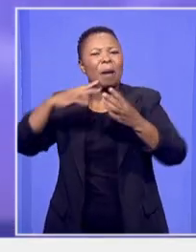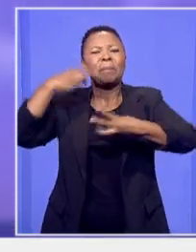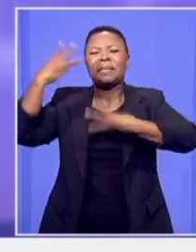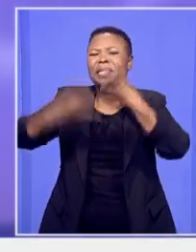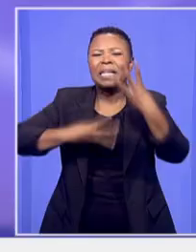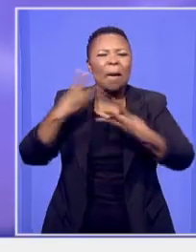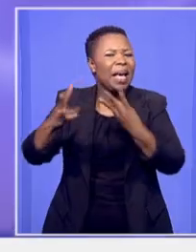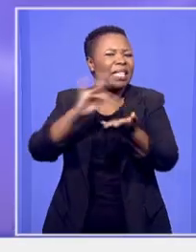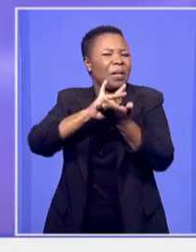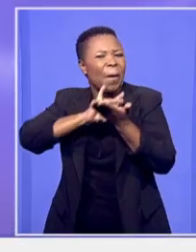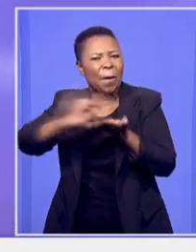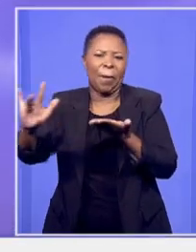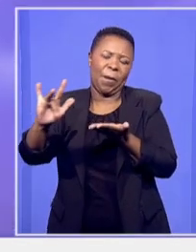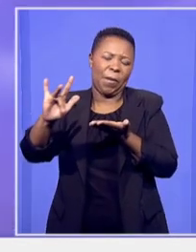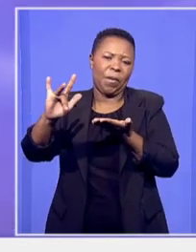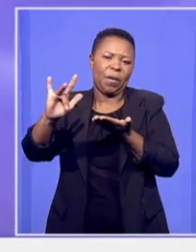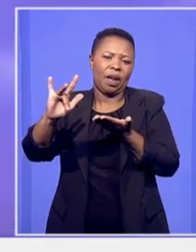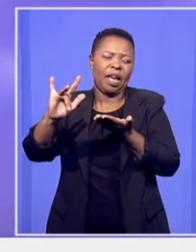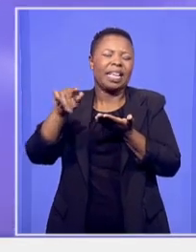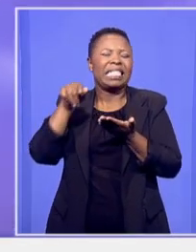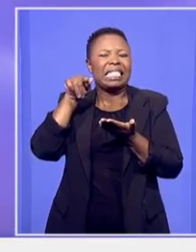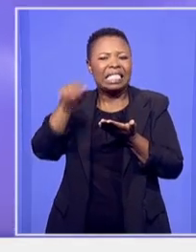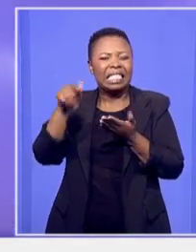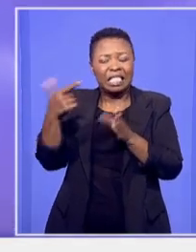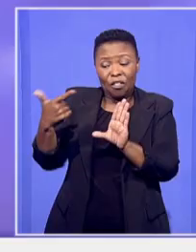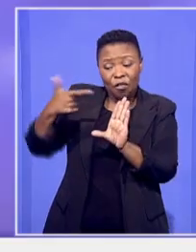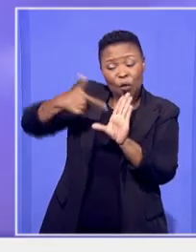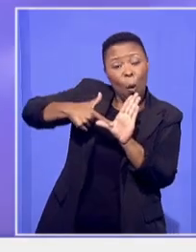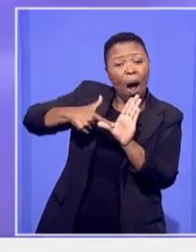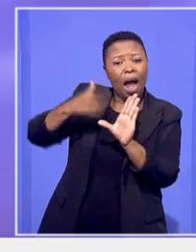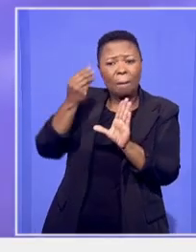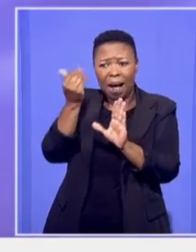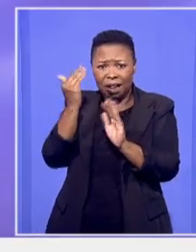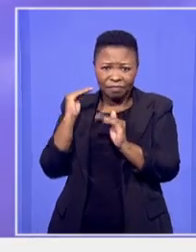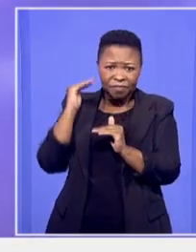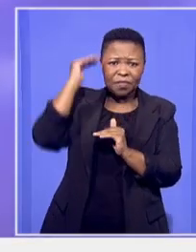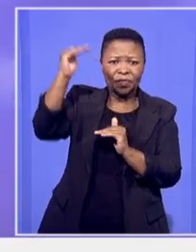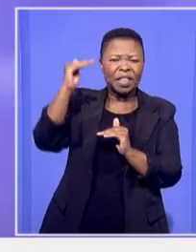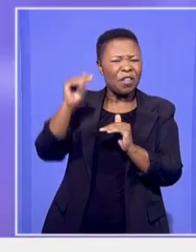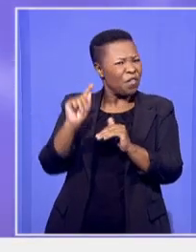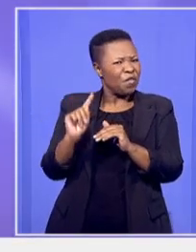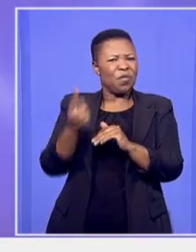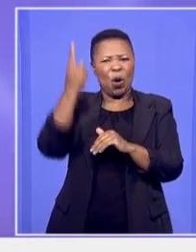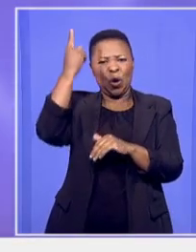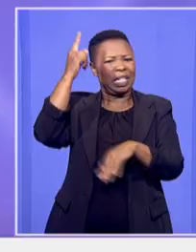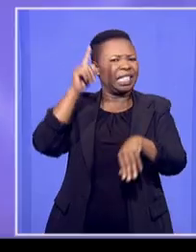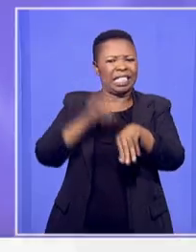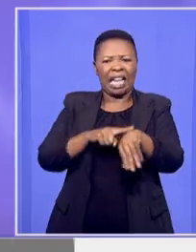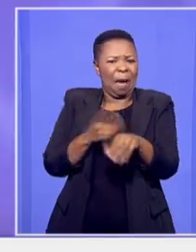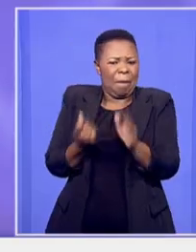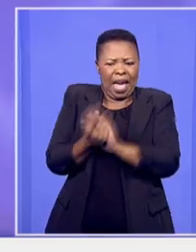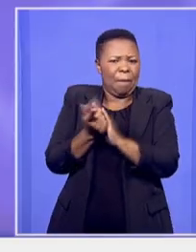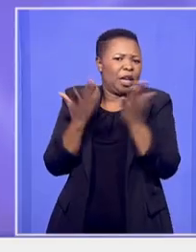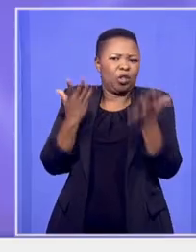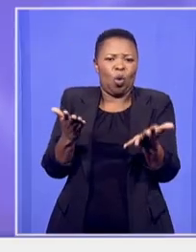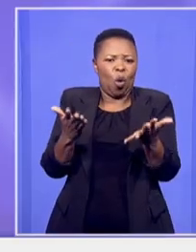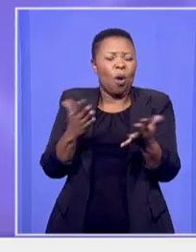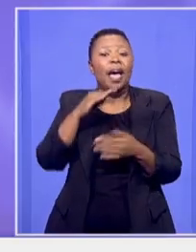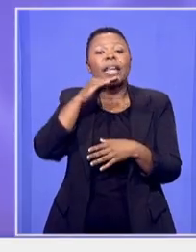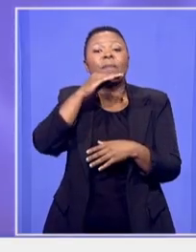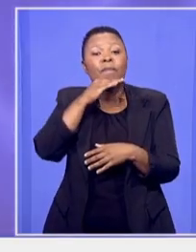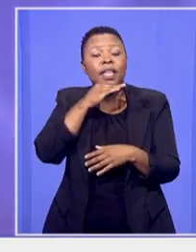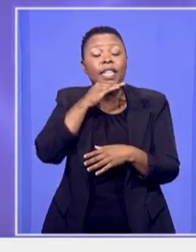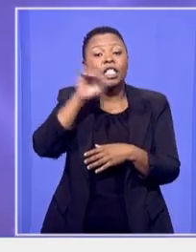the cost of fuel has risen to unprecedented levels this has meant that the average South